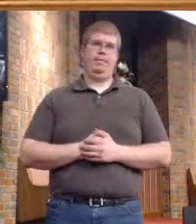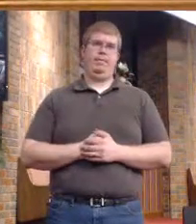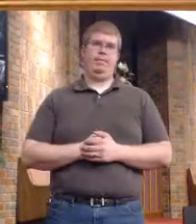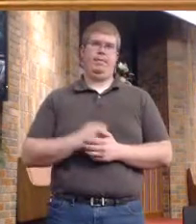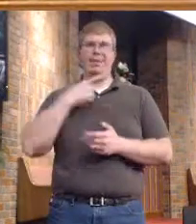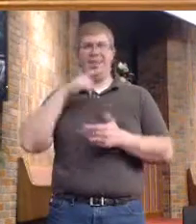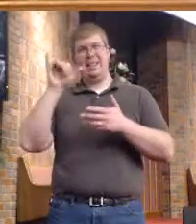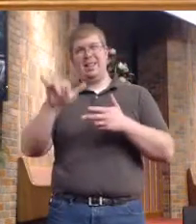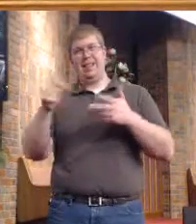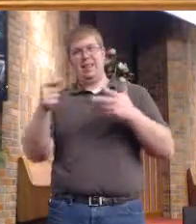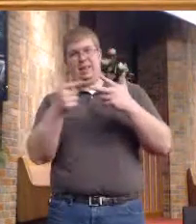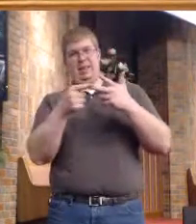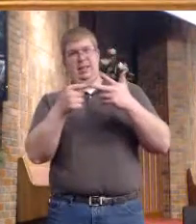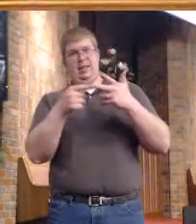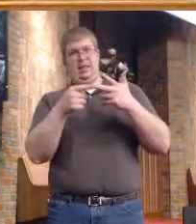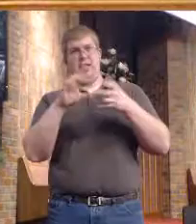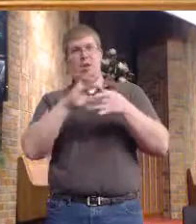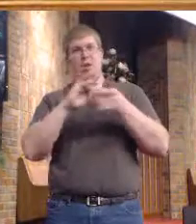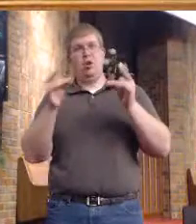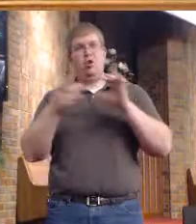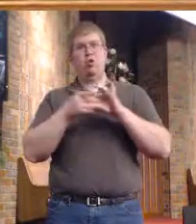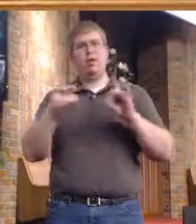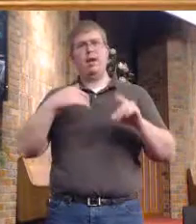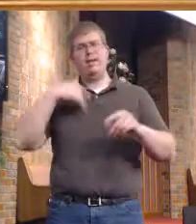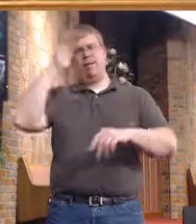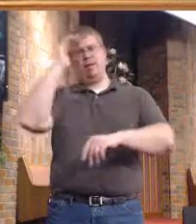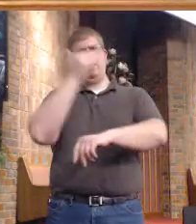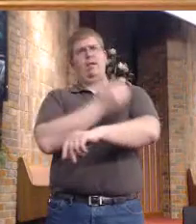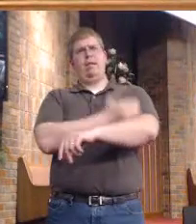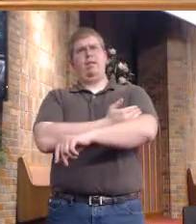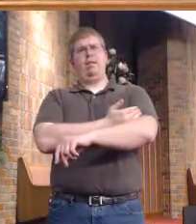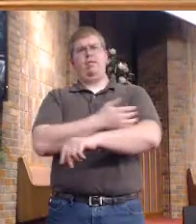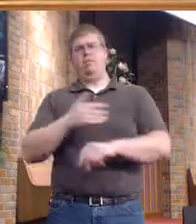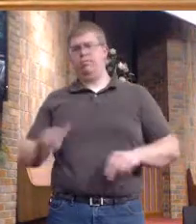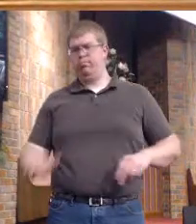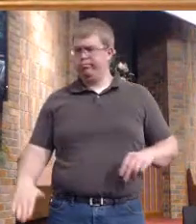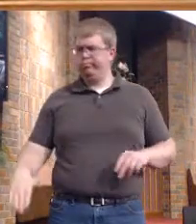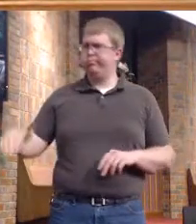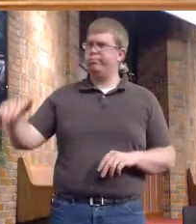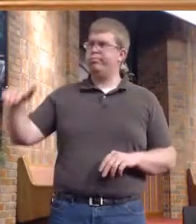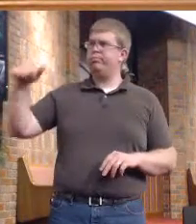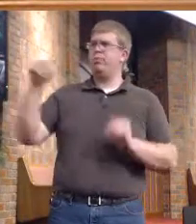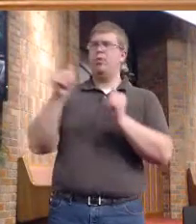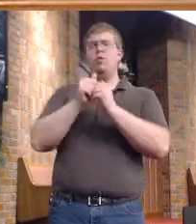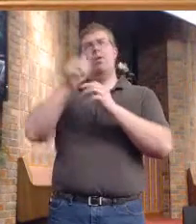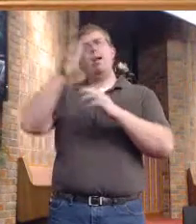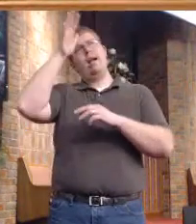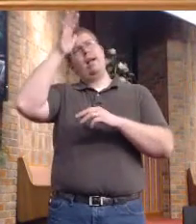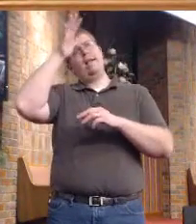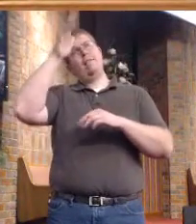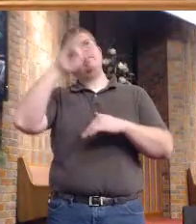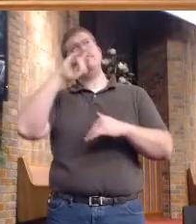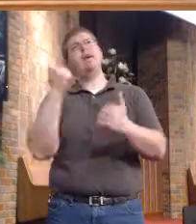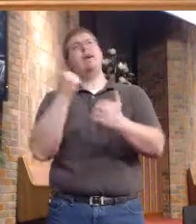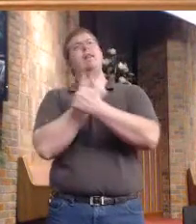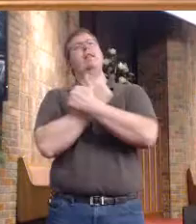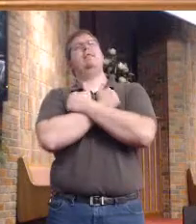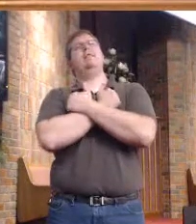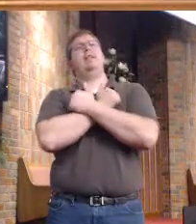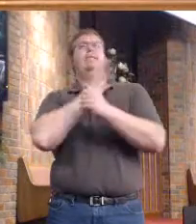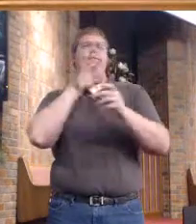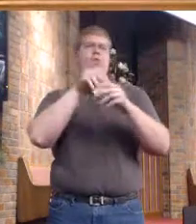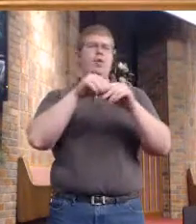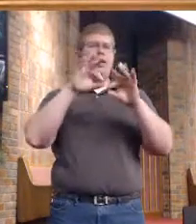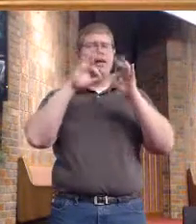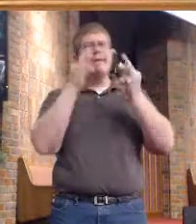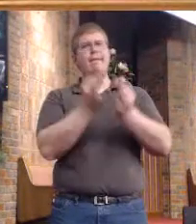there is the son who grows up in the father's house, loved and part of the family, part of the